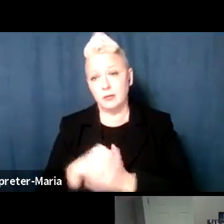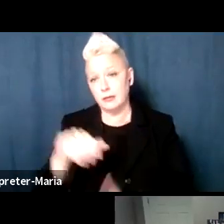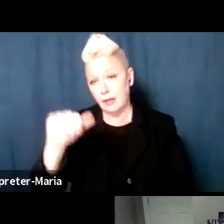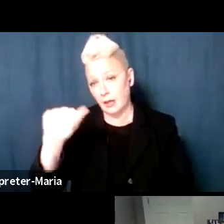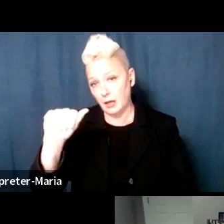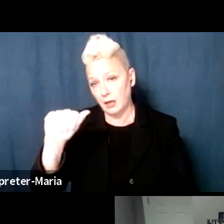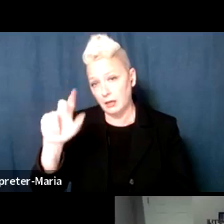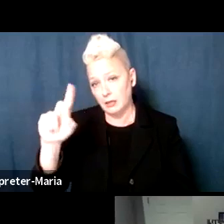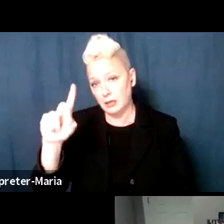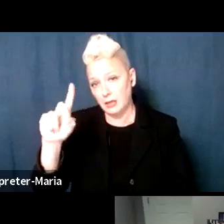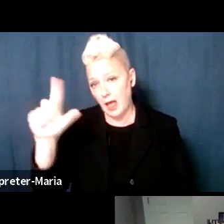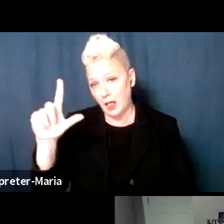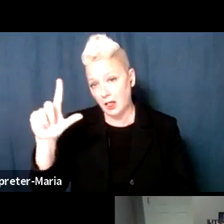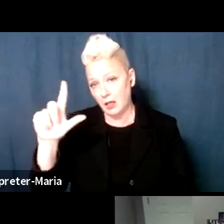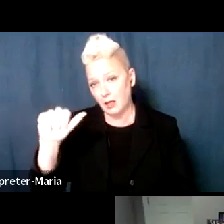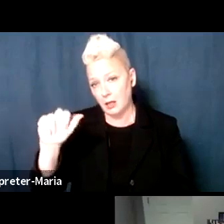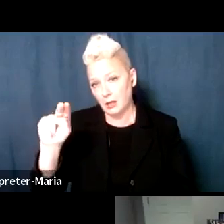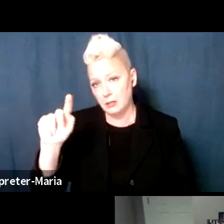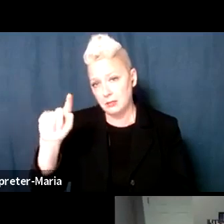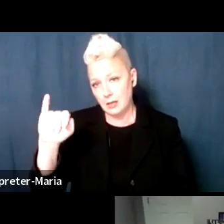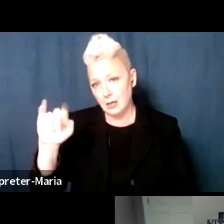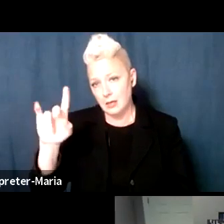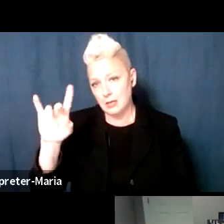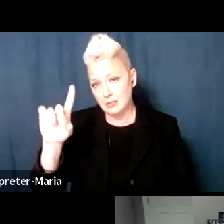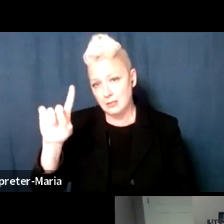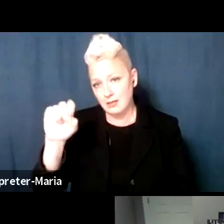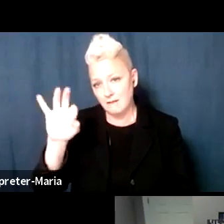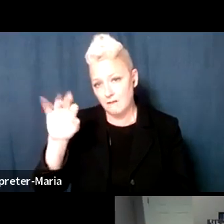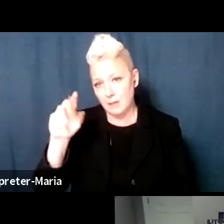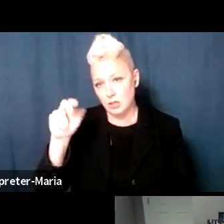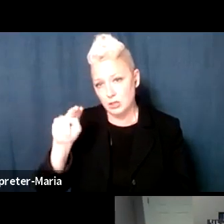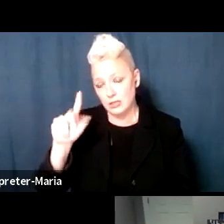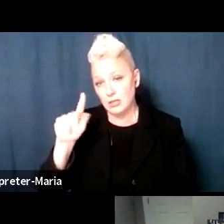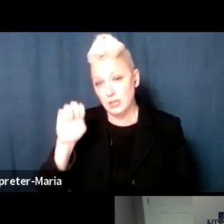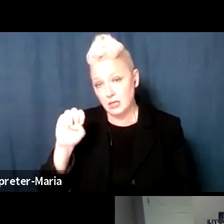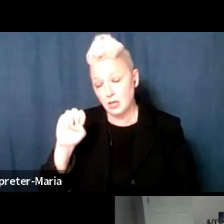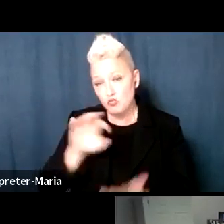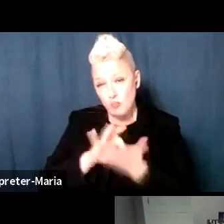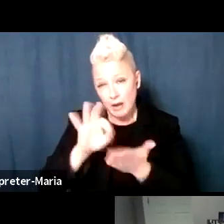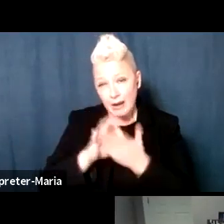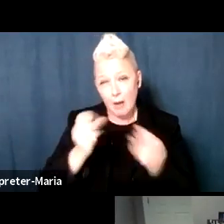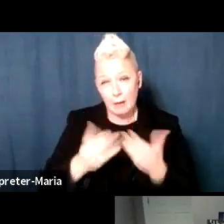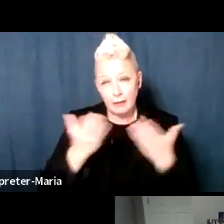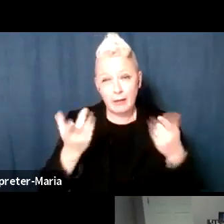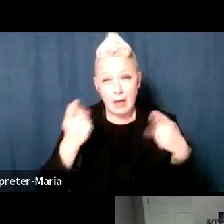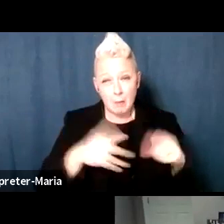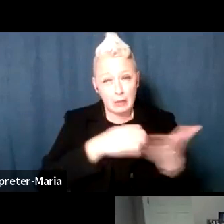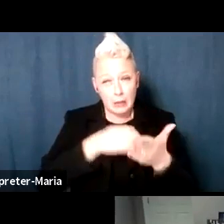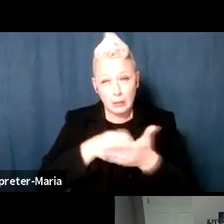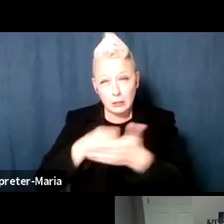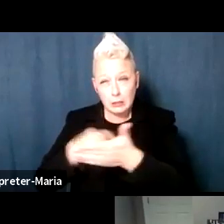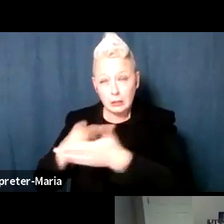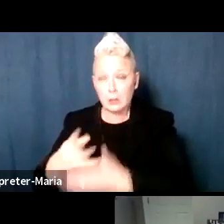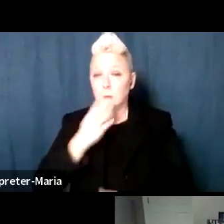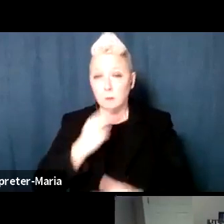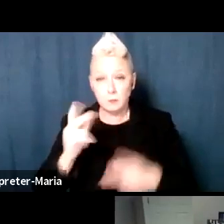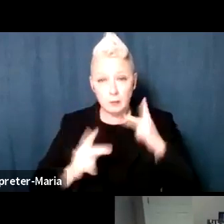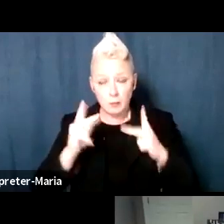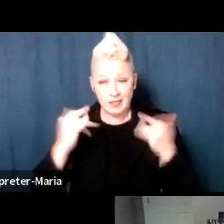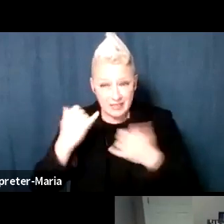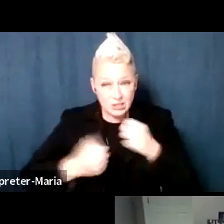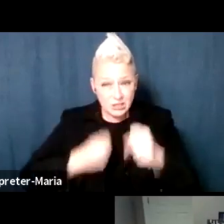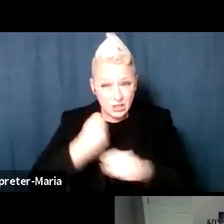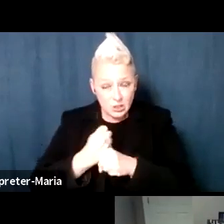-Defamation League, tracker of anti-Semitic events in New York this year, just going